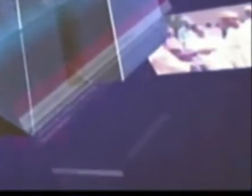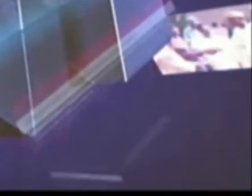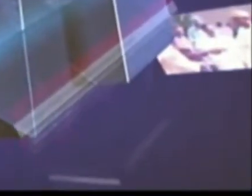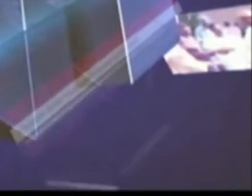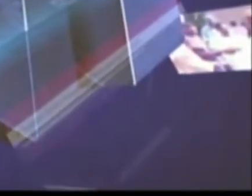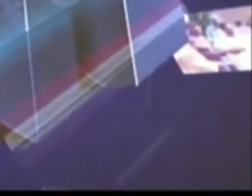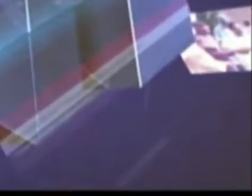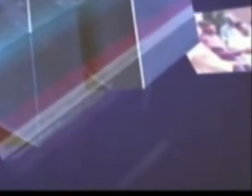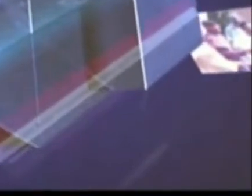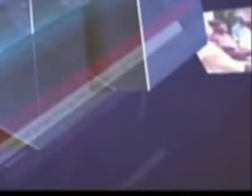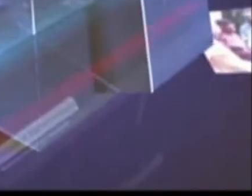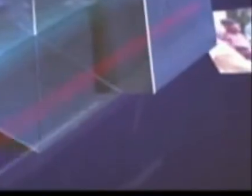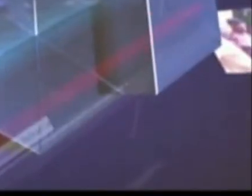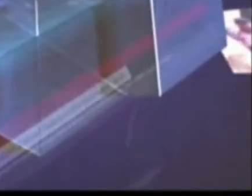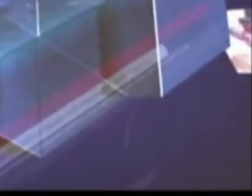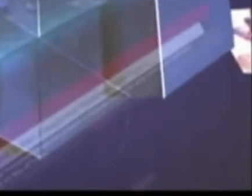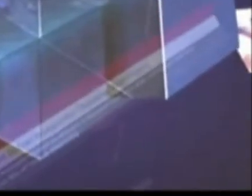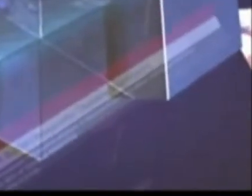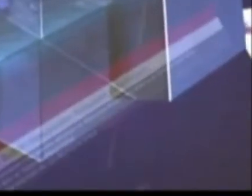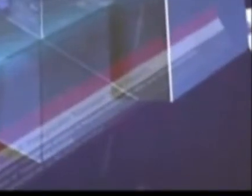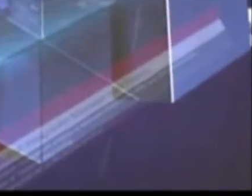We'll be right back.